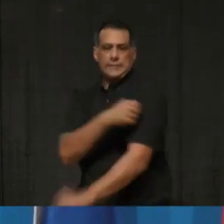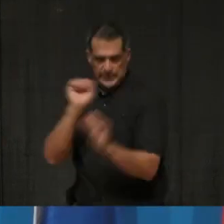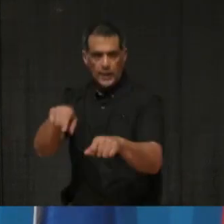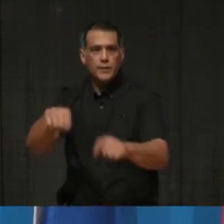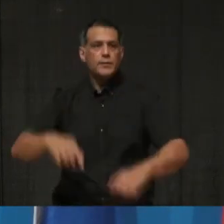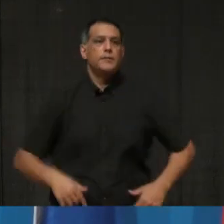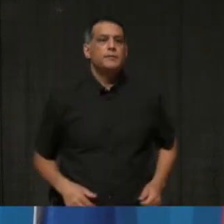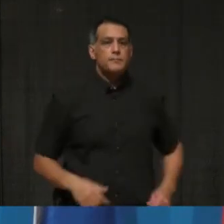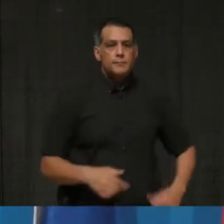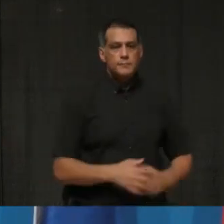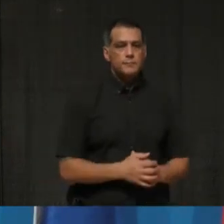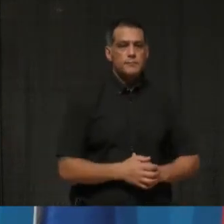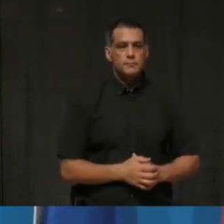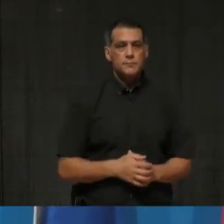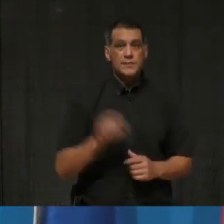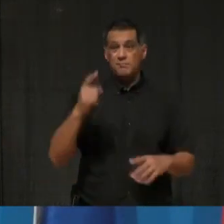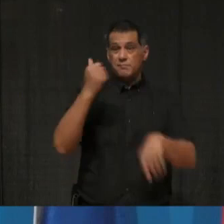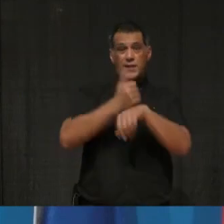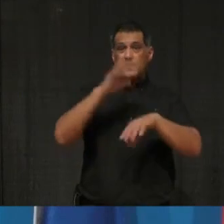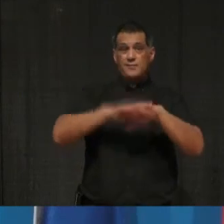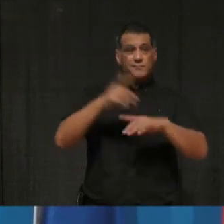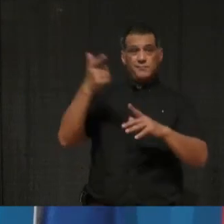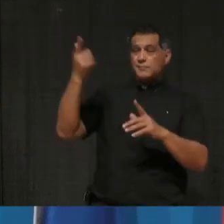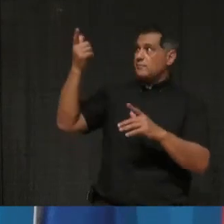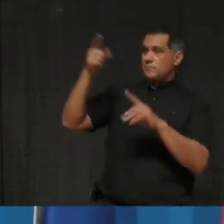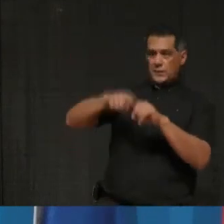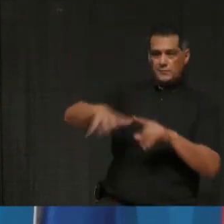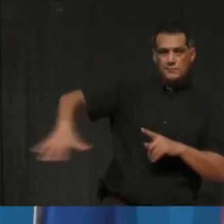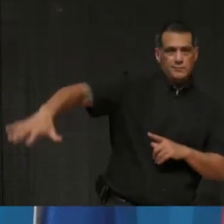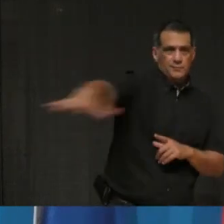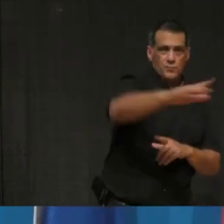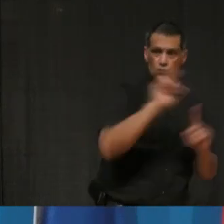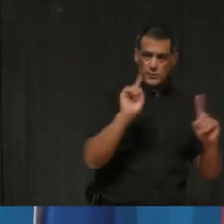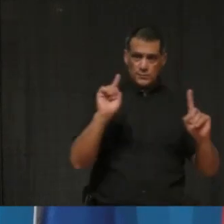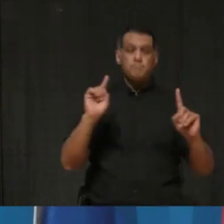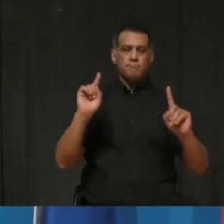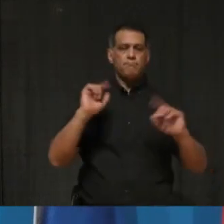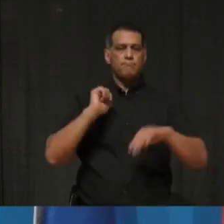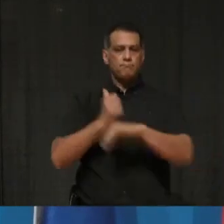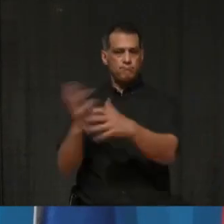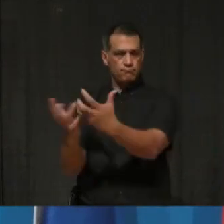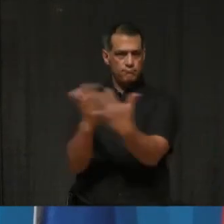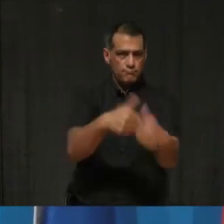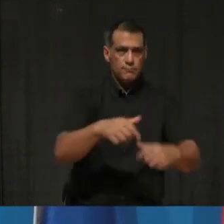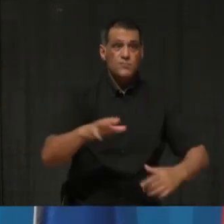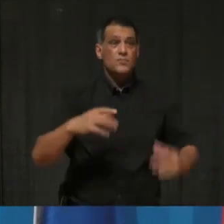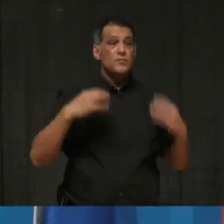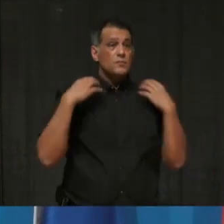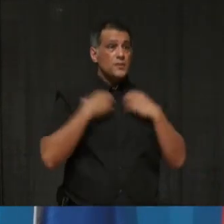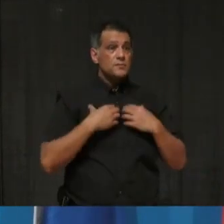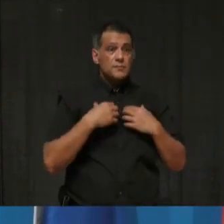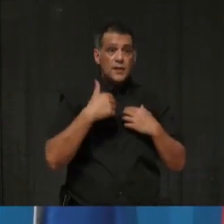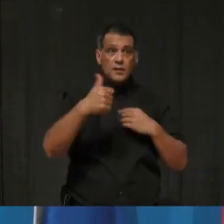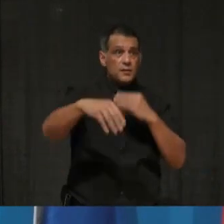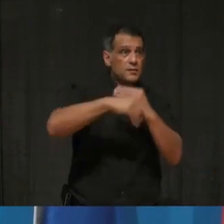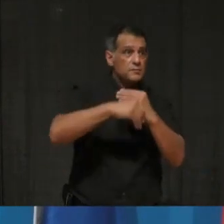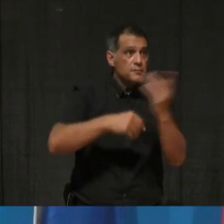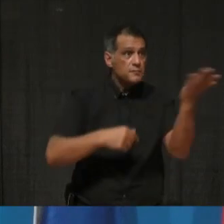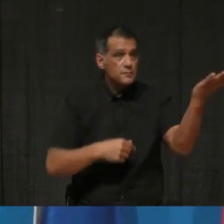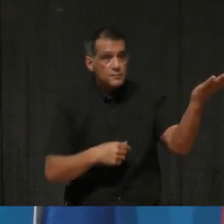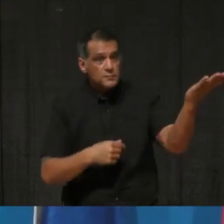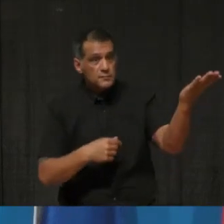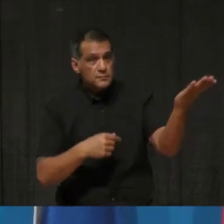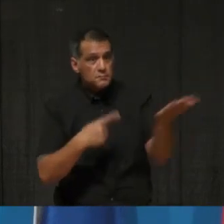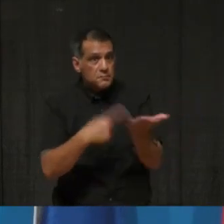as of mid to late March, uh, at this time. So, uh, I, I'm sure, um, Mayor Crombie may have, uh, other, uh, additional things that she would like to add